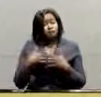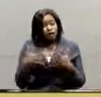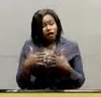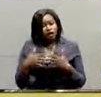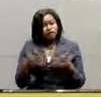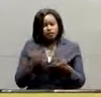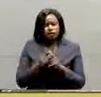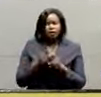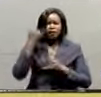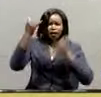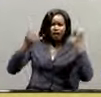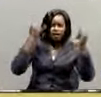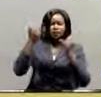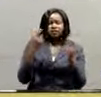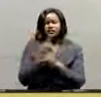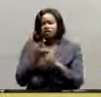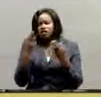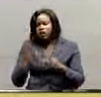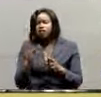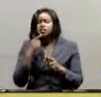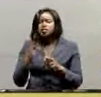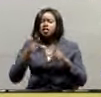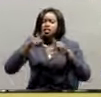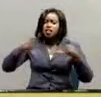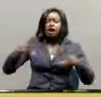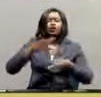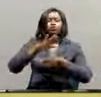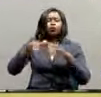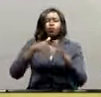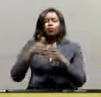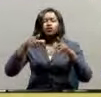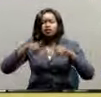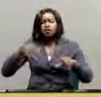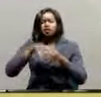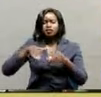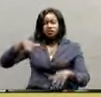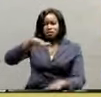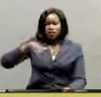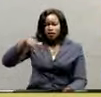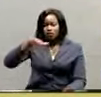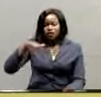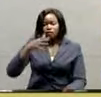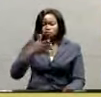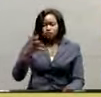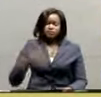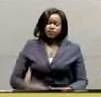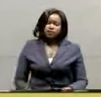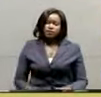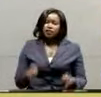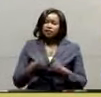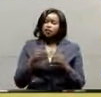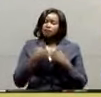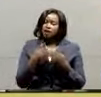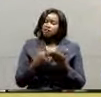concessions that have been given away. It is like the land, the whole land in that area has rice that have already